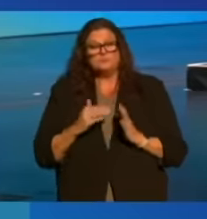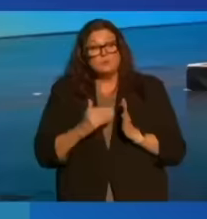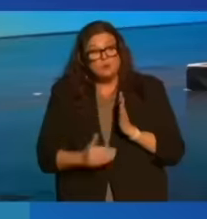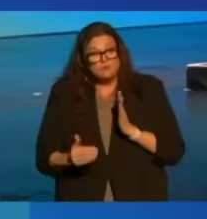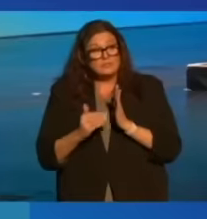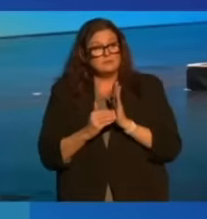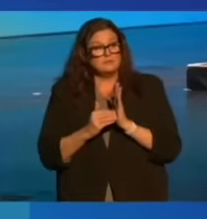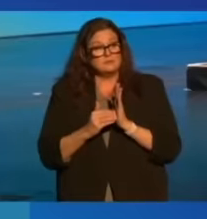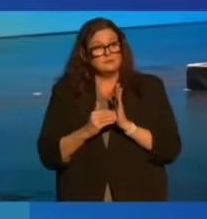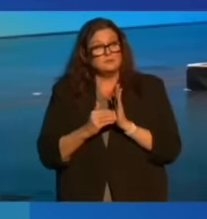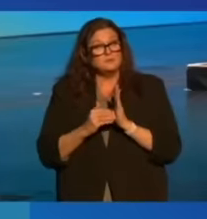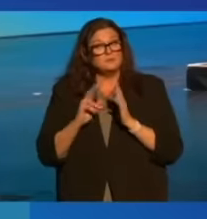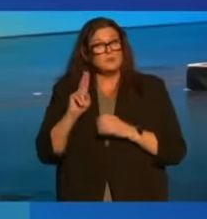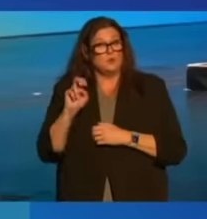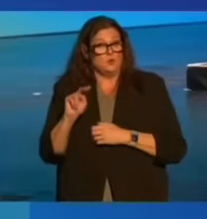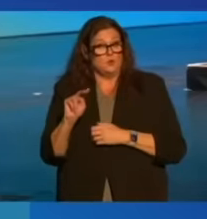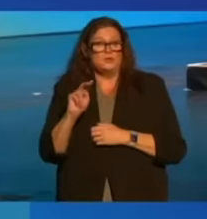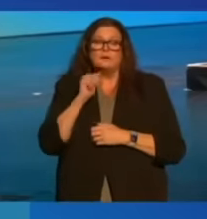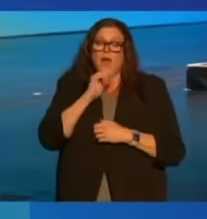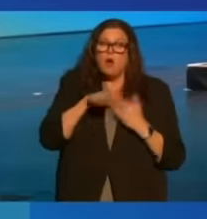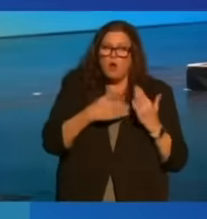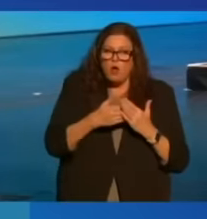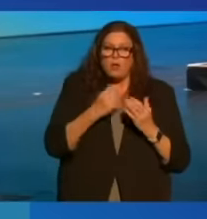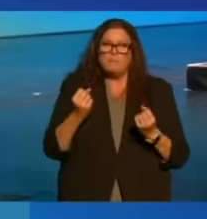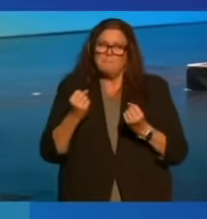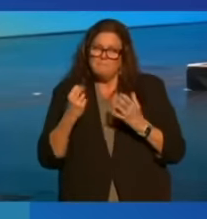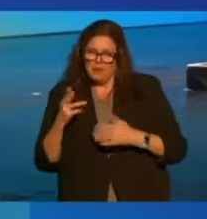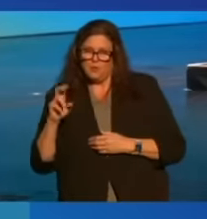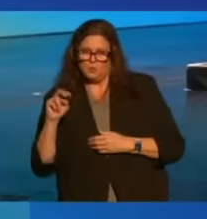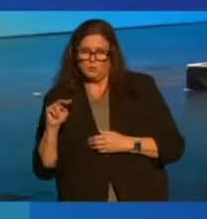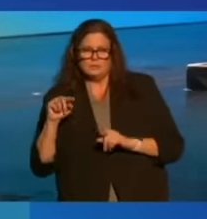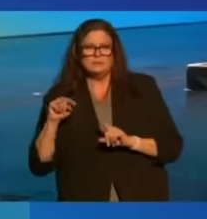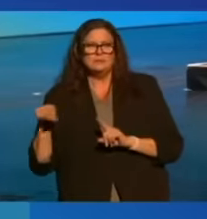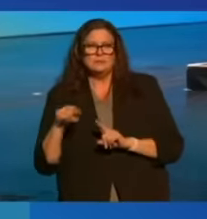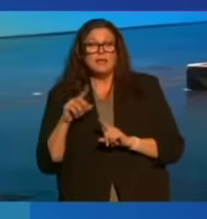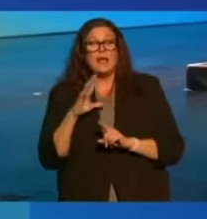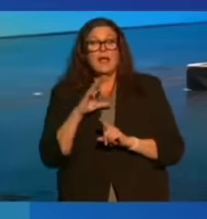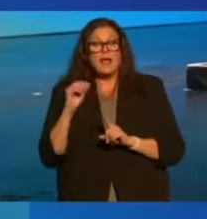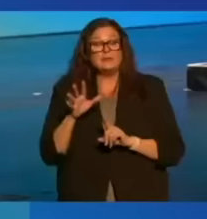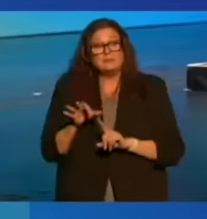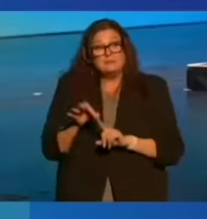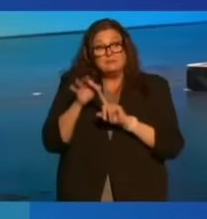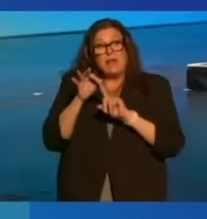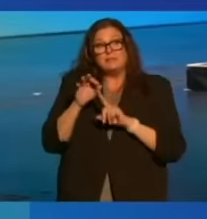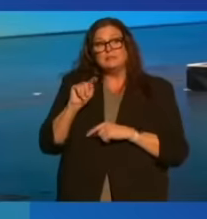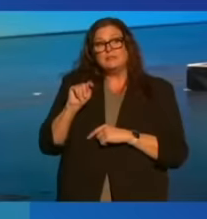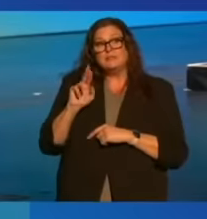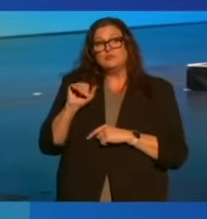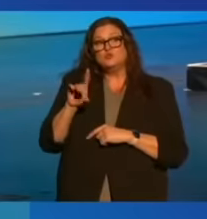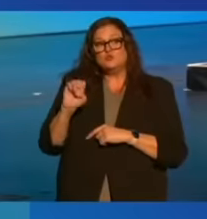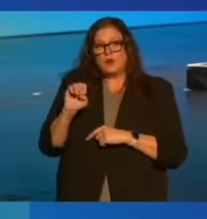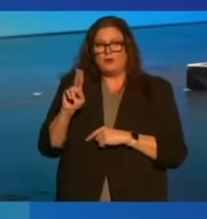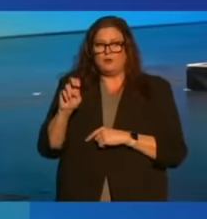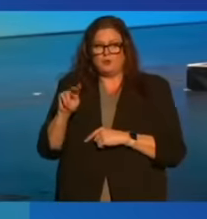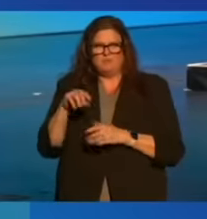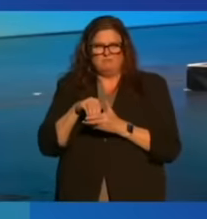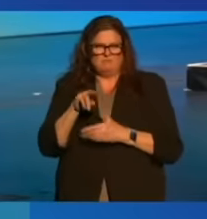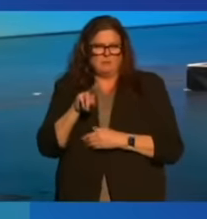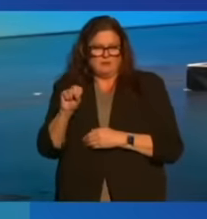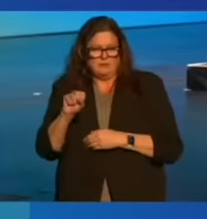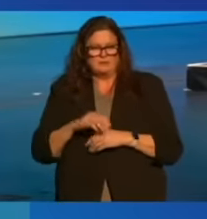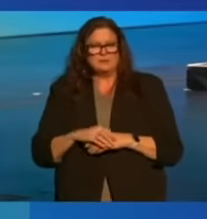Oftentimes, those unions, not all, but many, and especially the trade unions here in the United States,